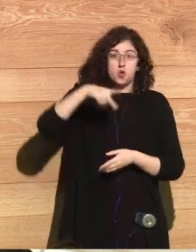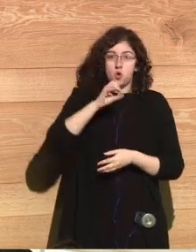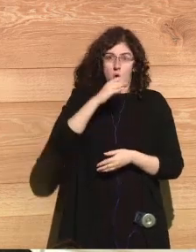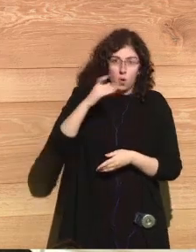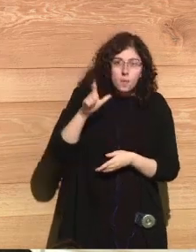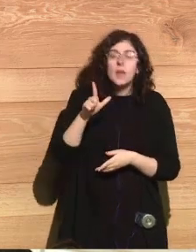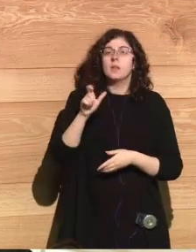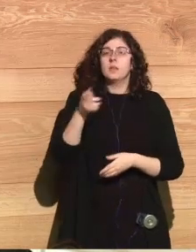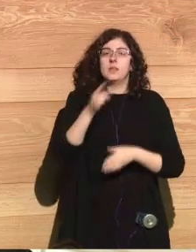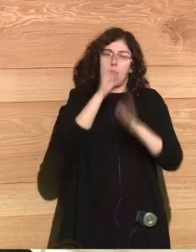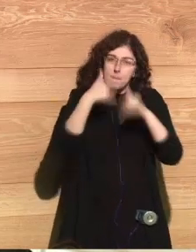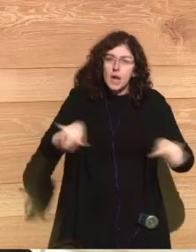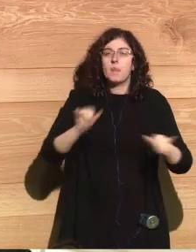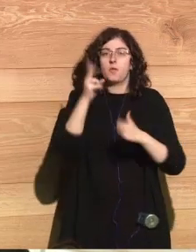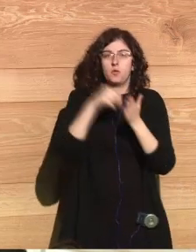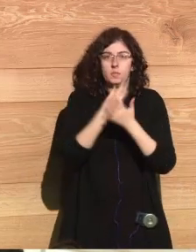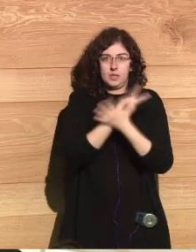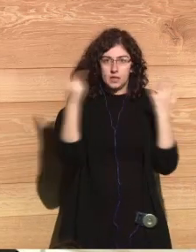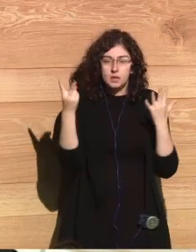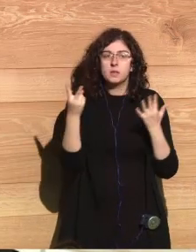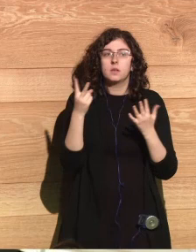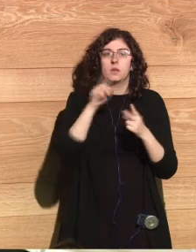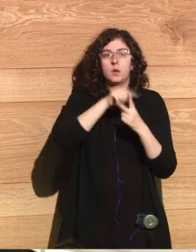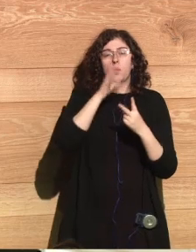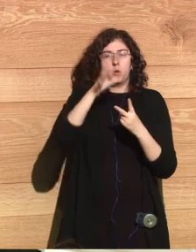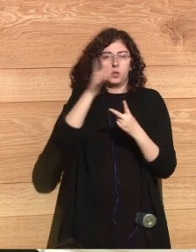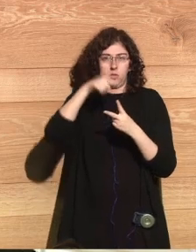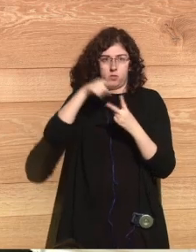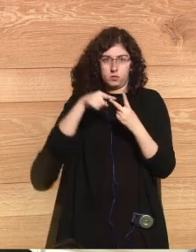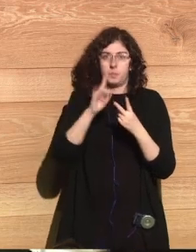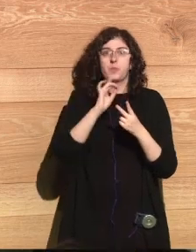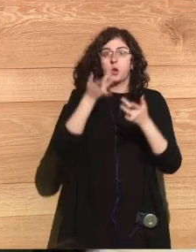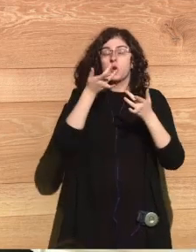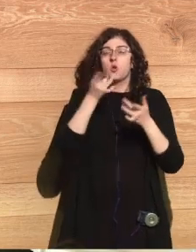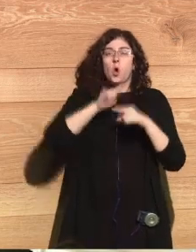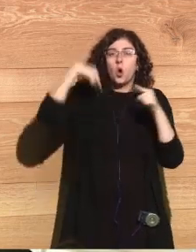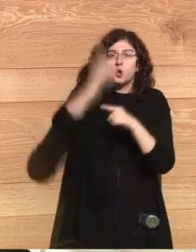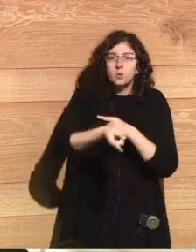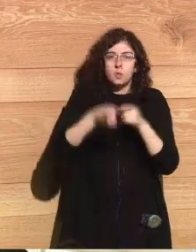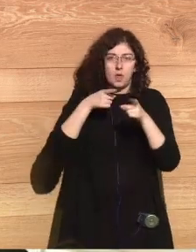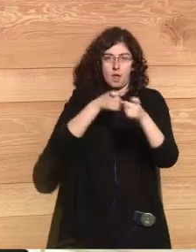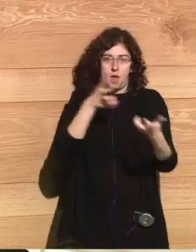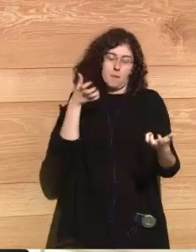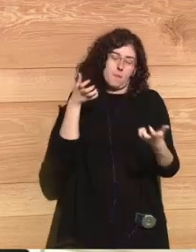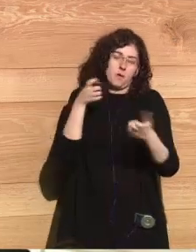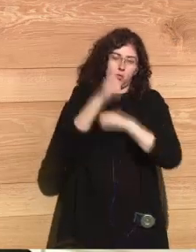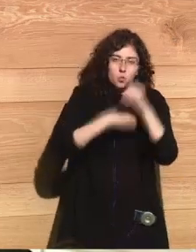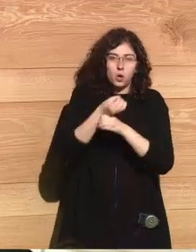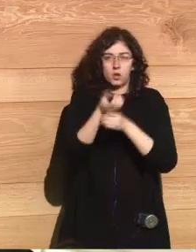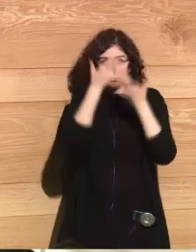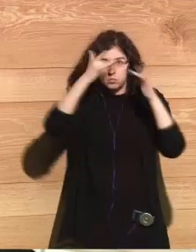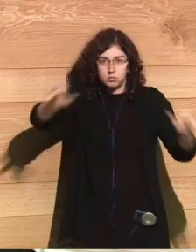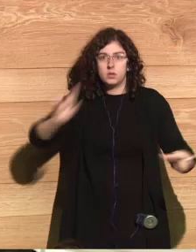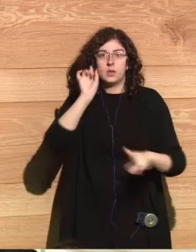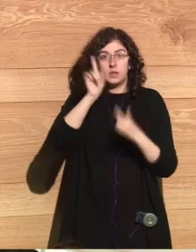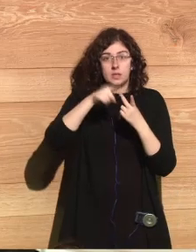in 2017 for two reasons, because we raised awareness on the